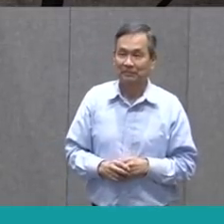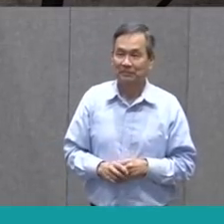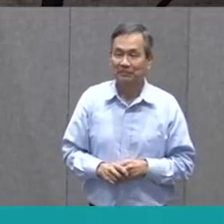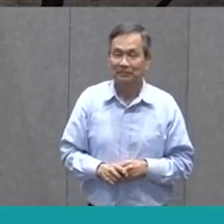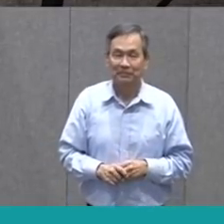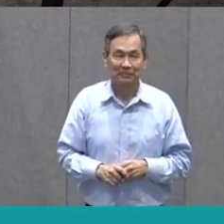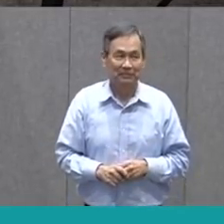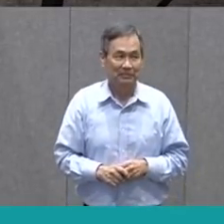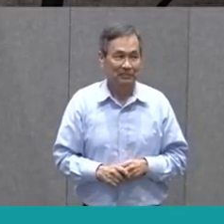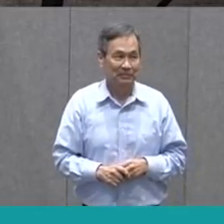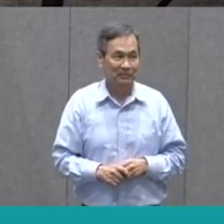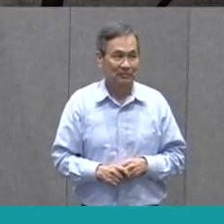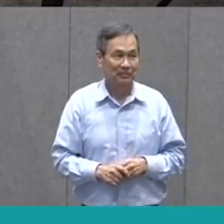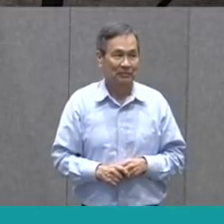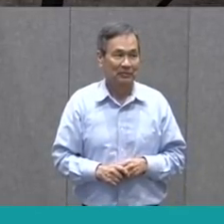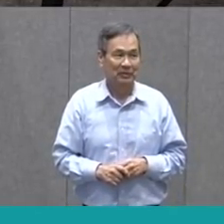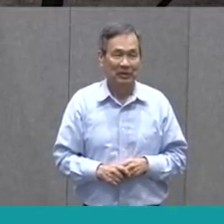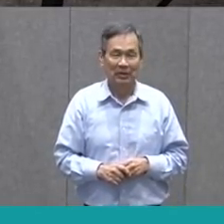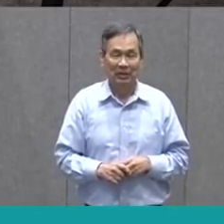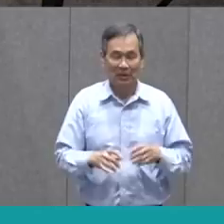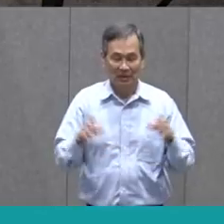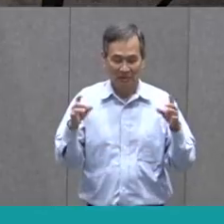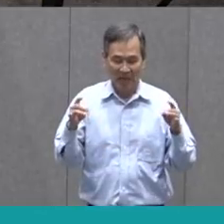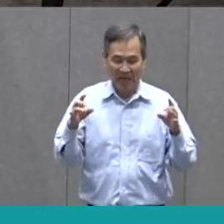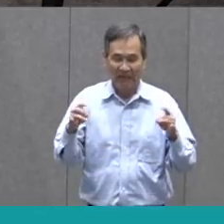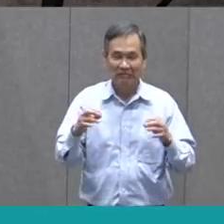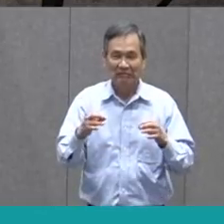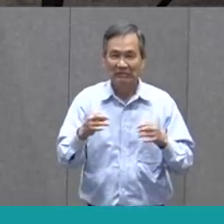I think our pages are sticking together.